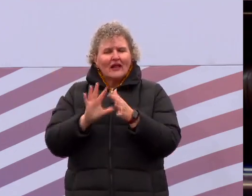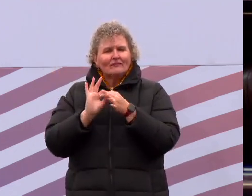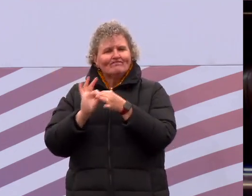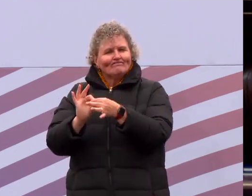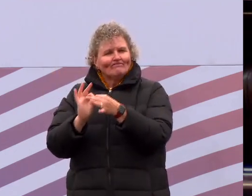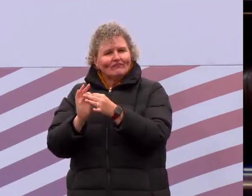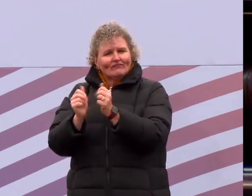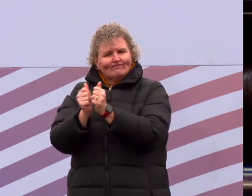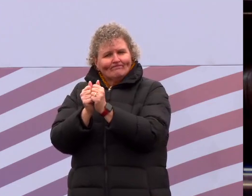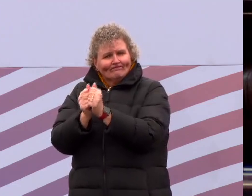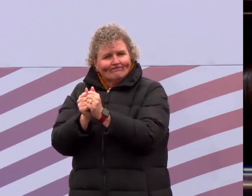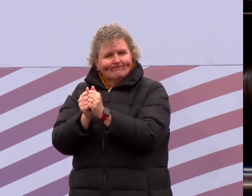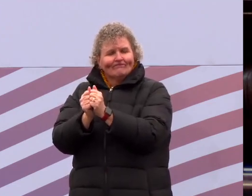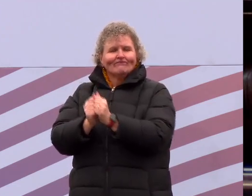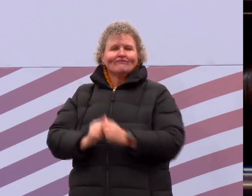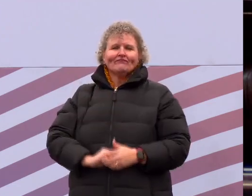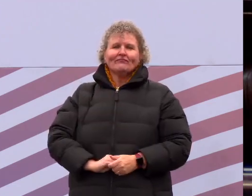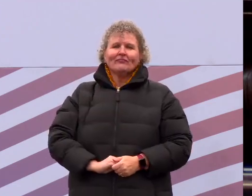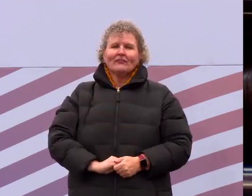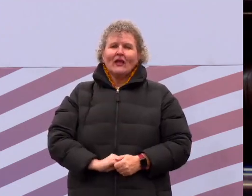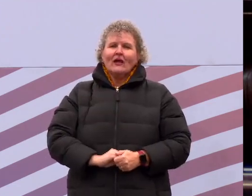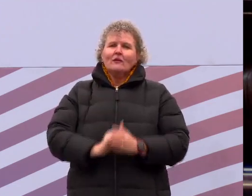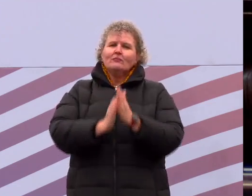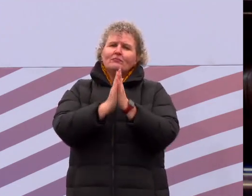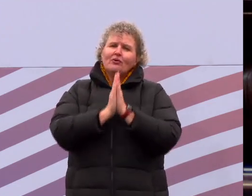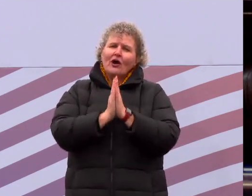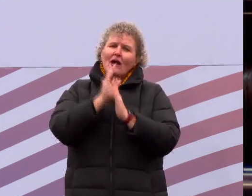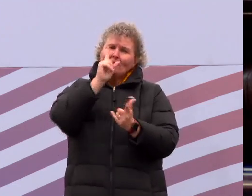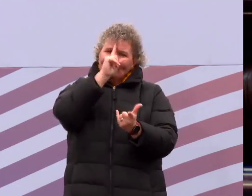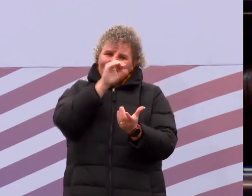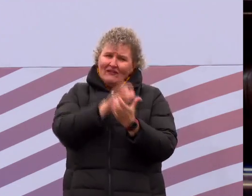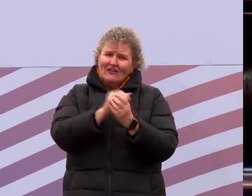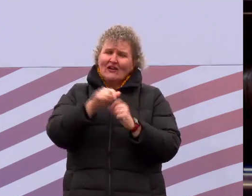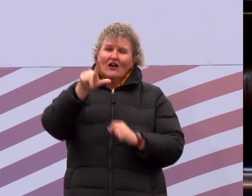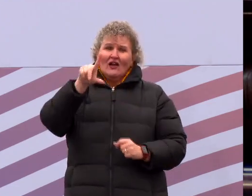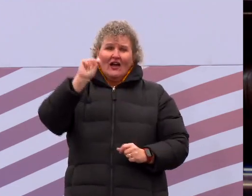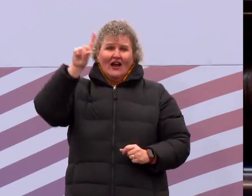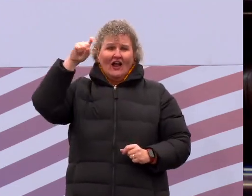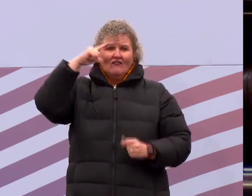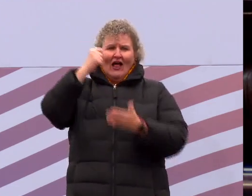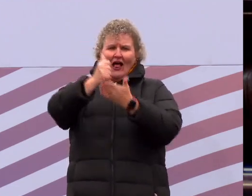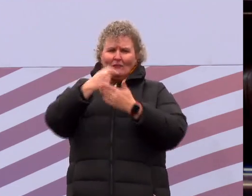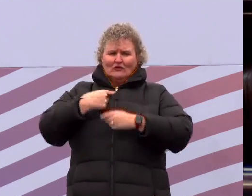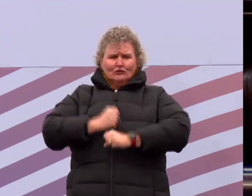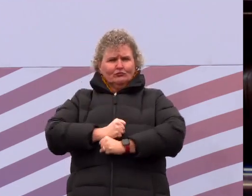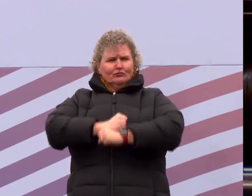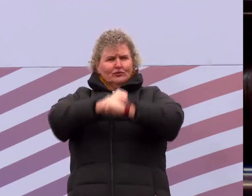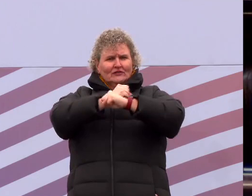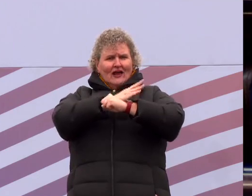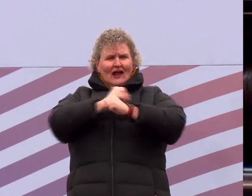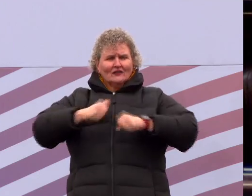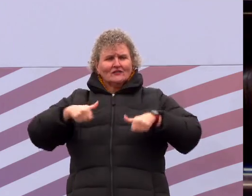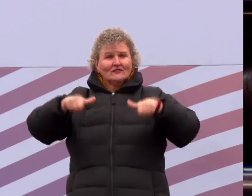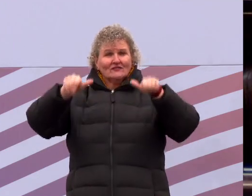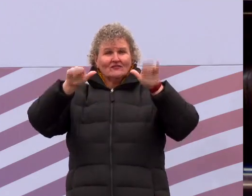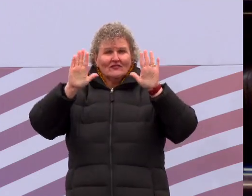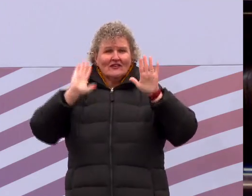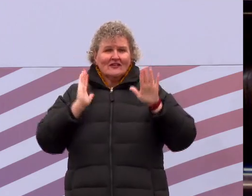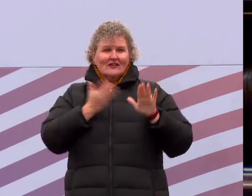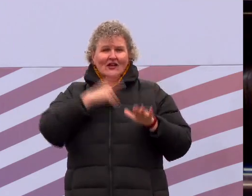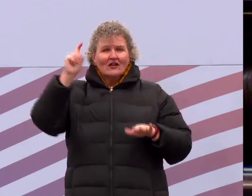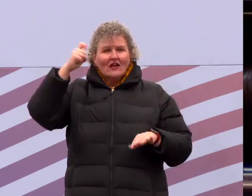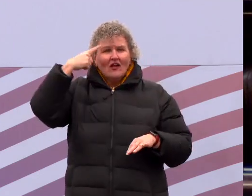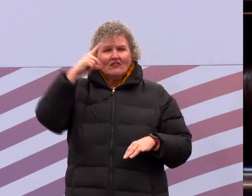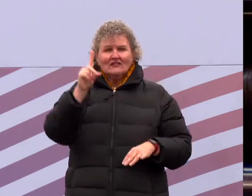believe that our Lieutenant Governor will help us to protect this great democracy that is no longer taken for granted